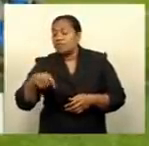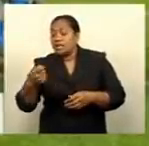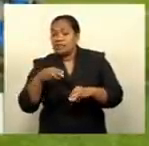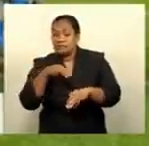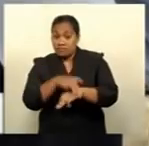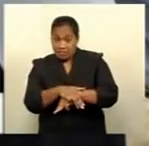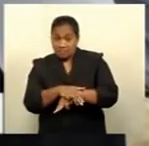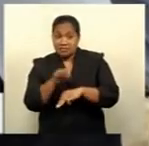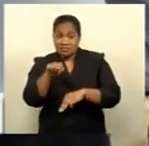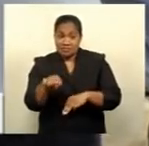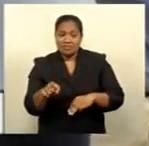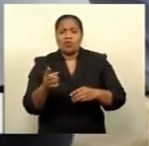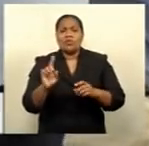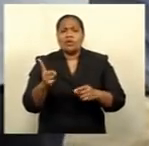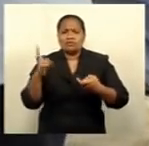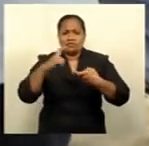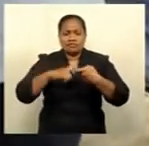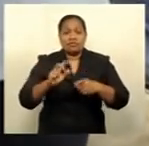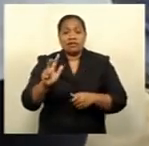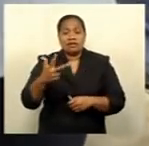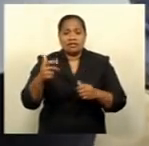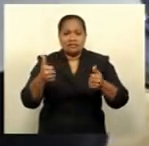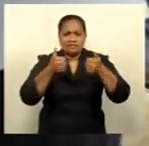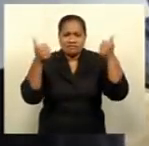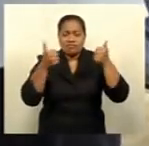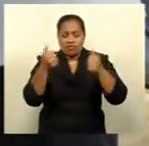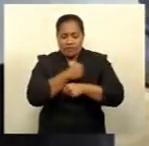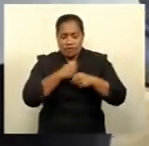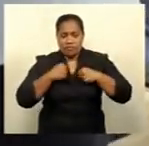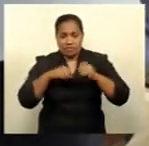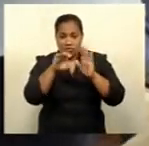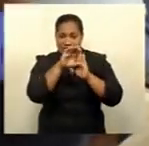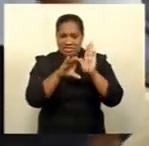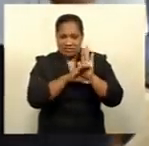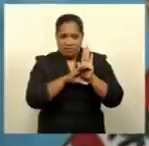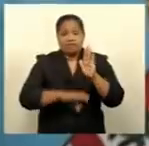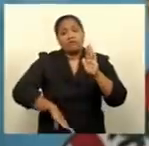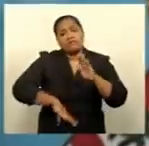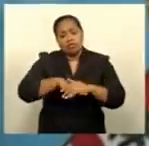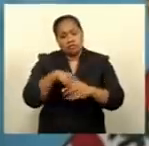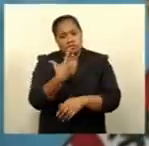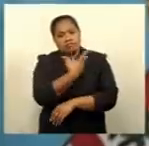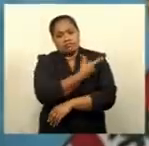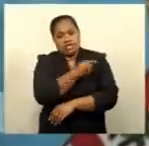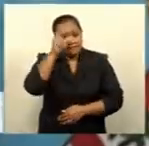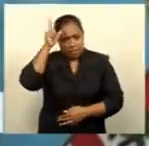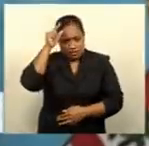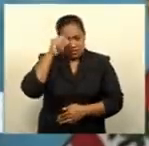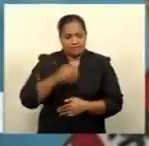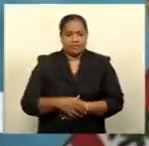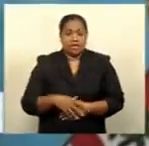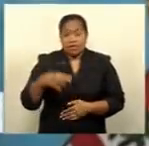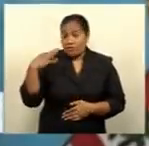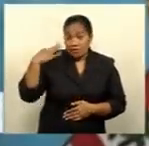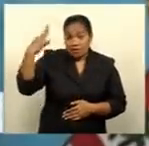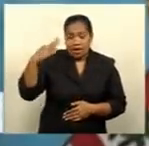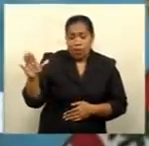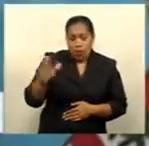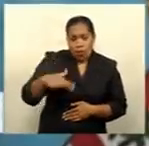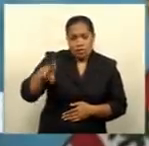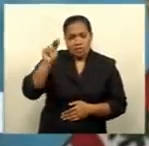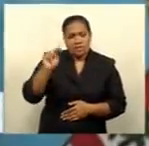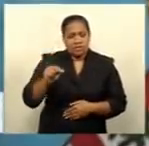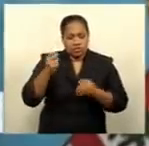8th anniversary of our constitution, and it is for fully vaccinated Fijians. To apply, everyone needs to provide their birth